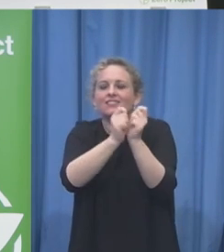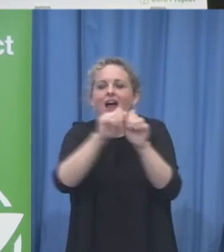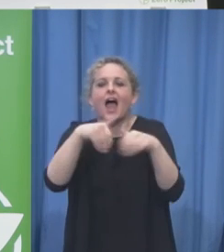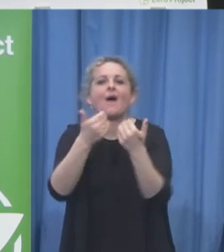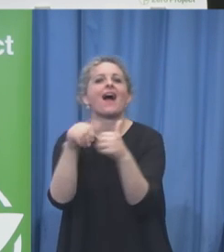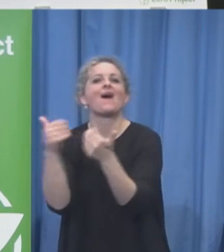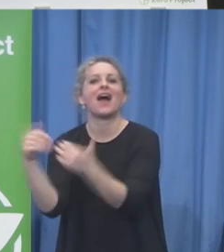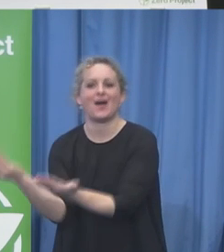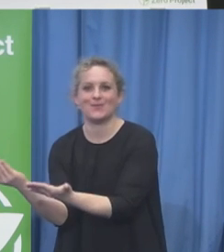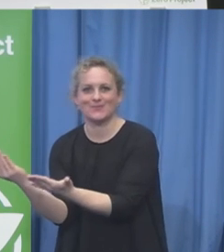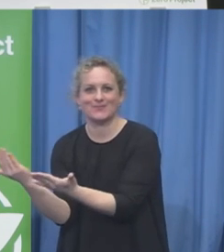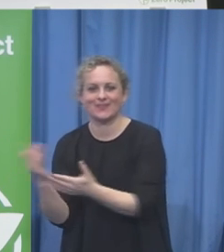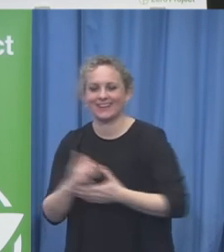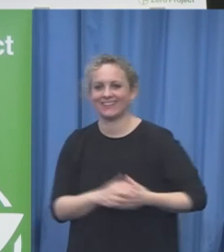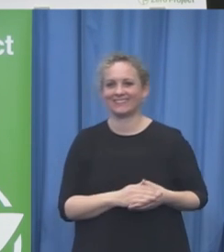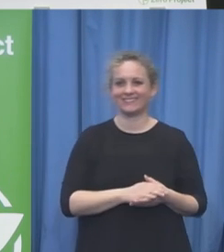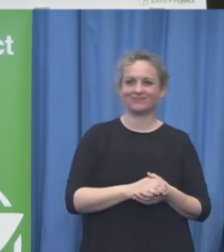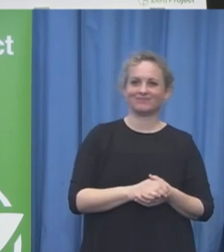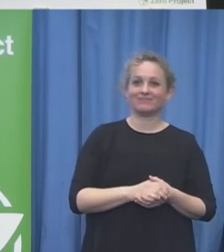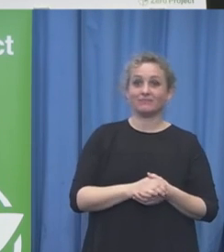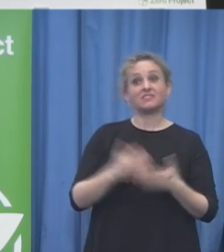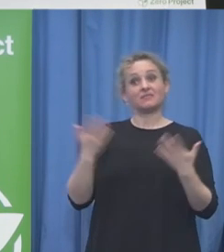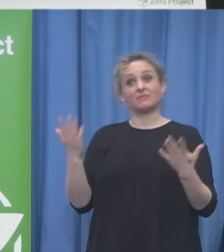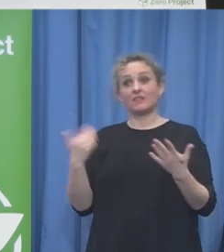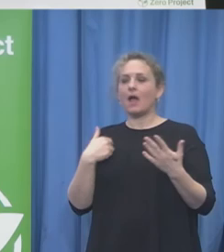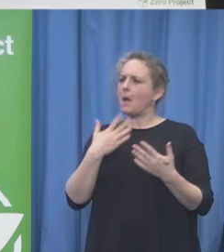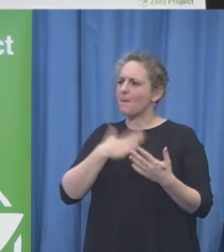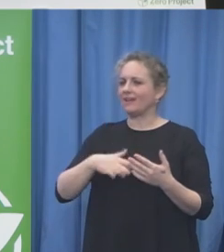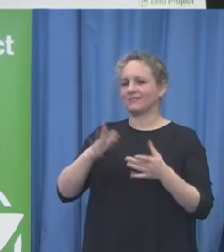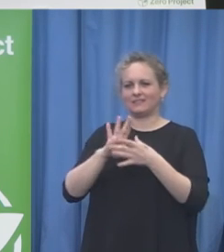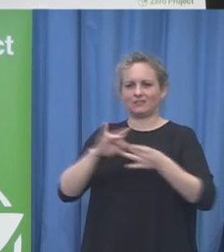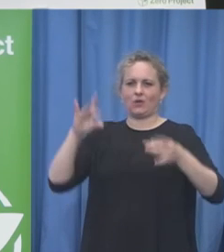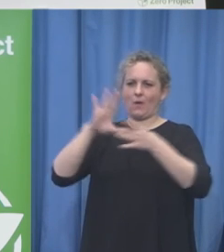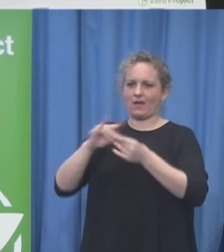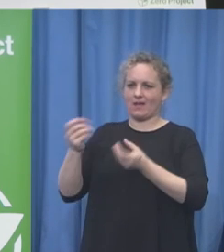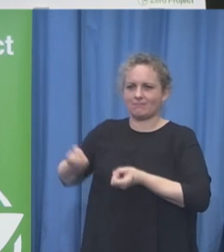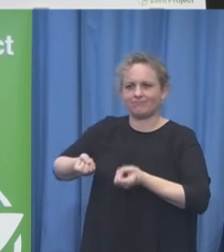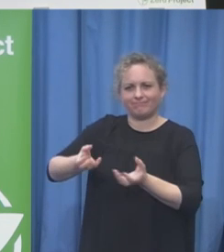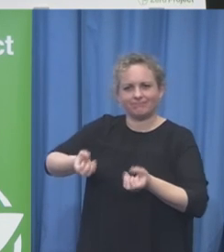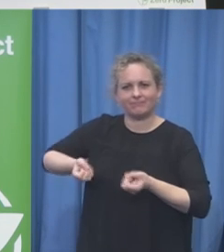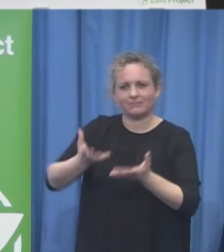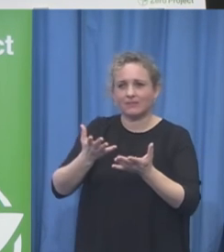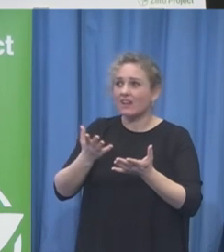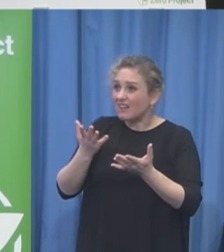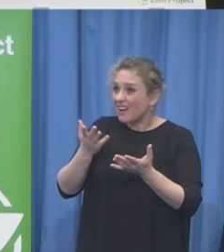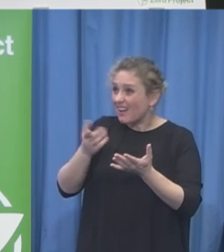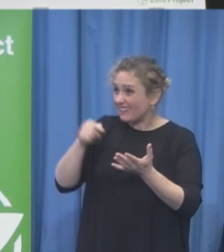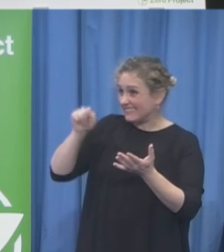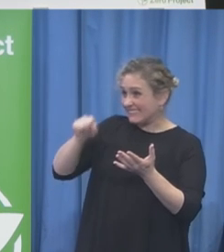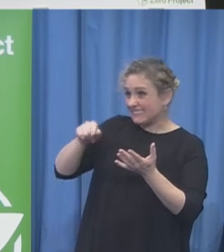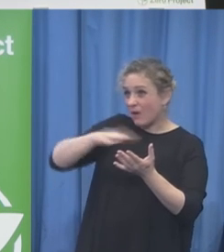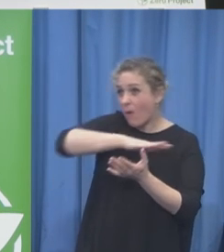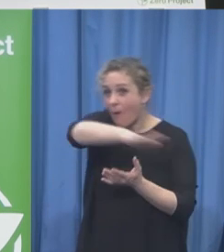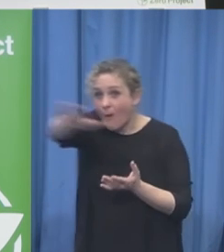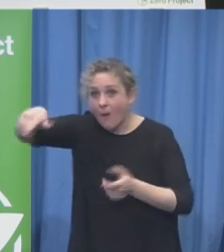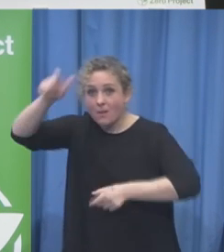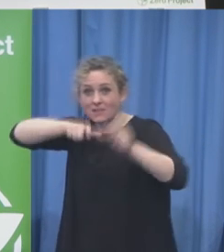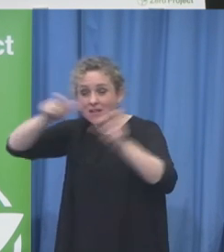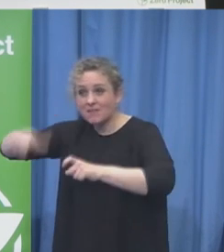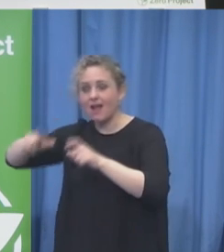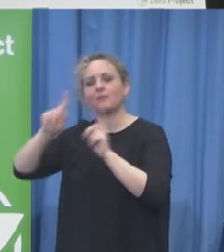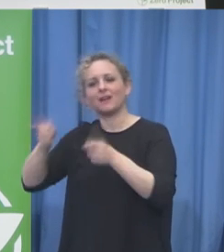demonstrate that everybody has the same rights and opportunities as laid down in the UN